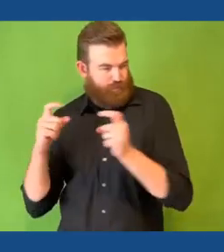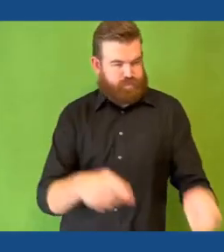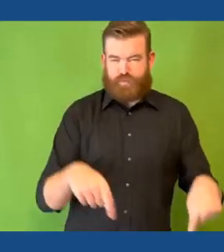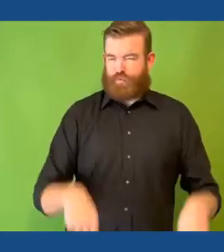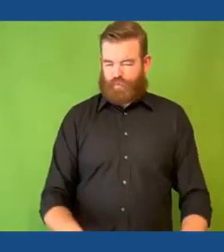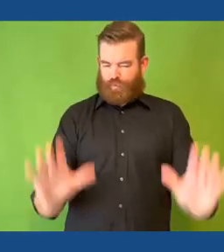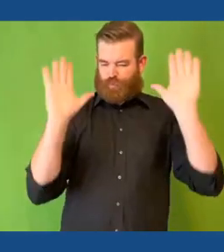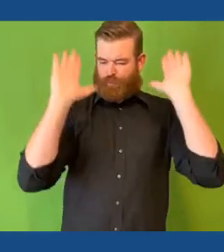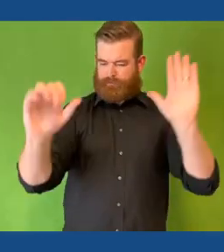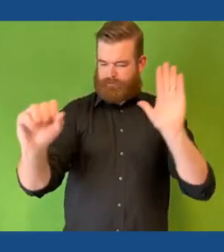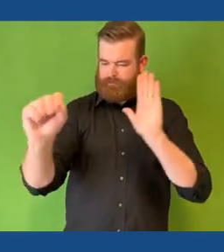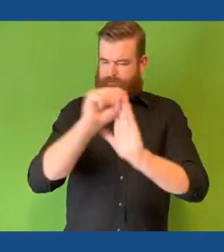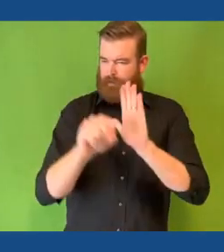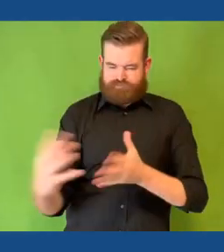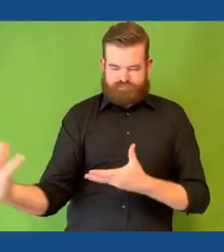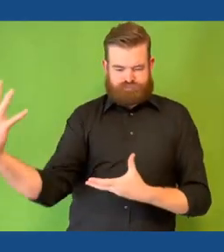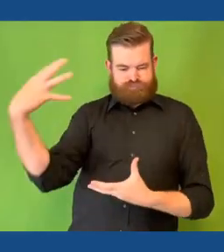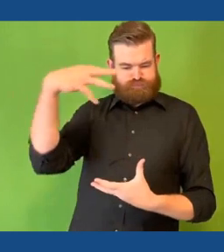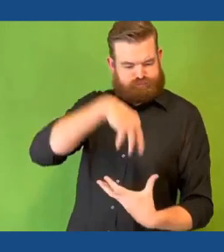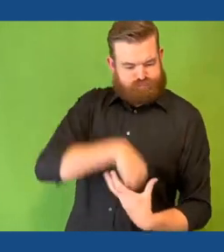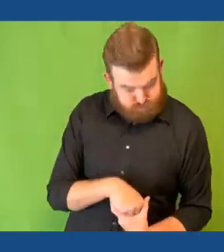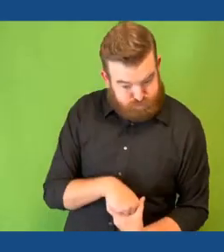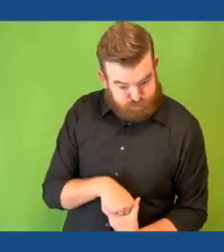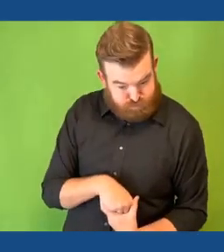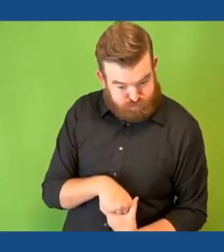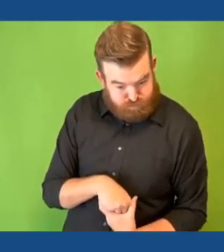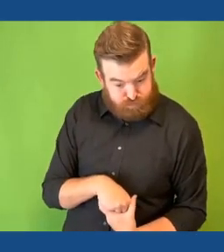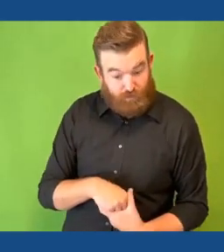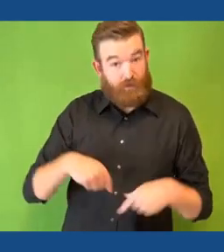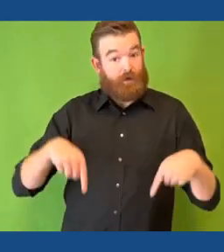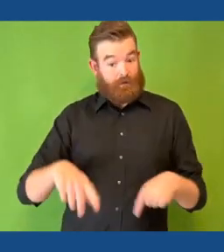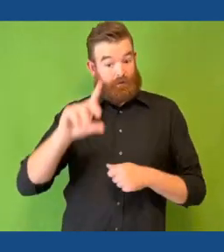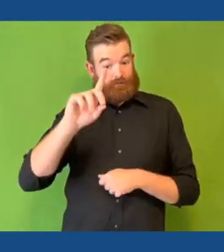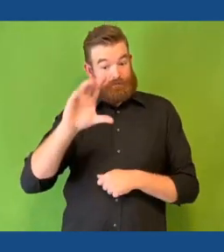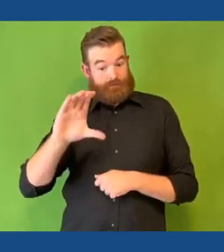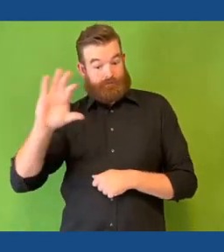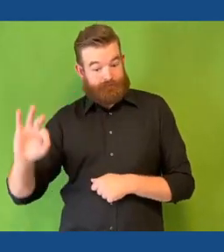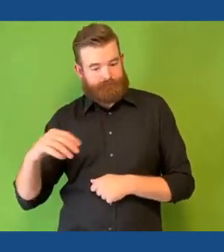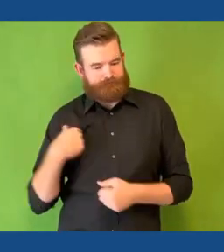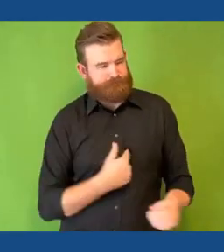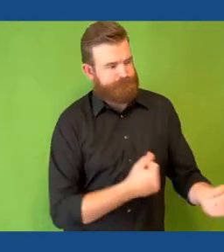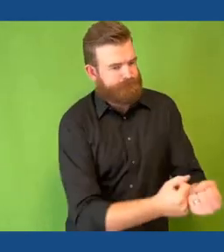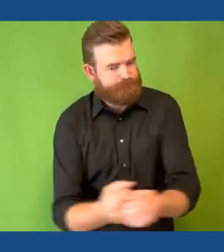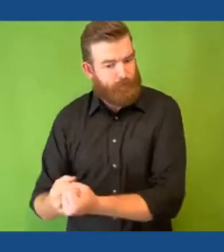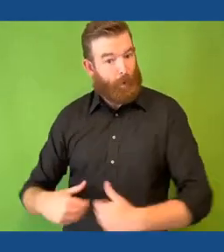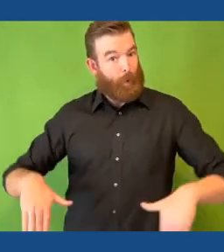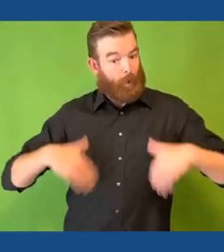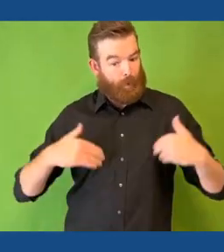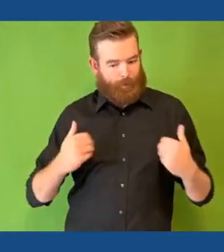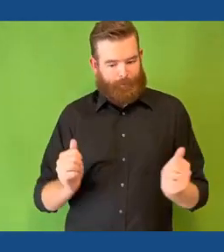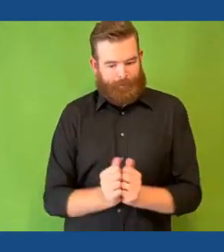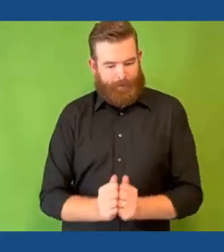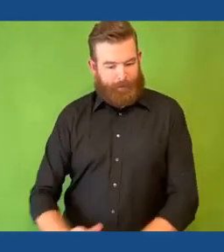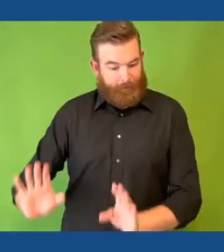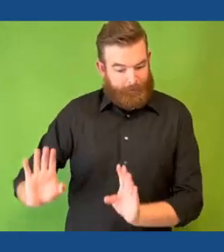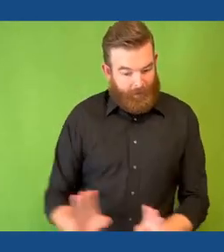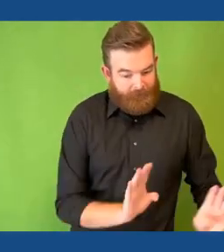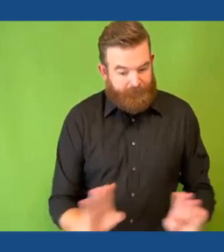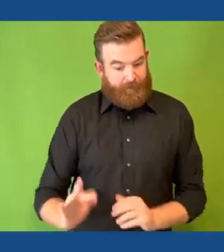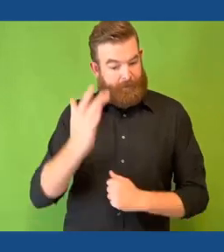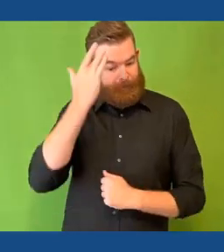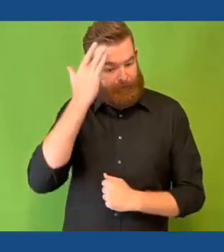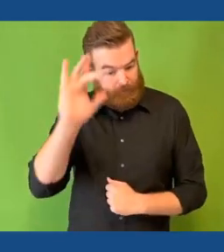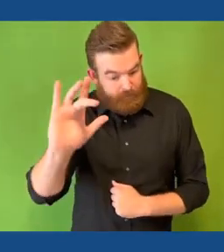to the beautiful weave in the fabric of this great state. At DCF we provide programs and services to youth with